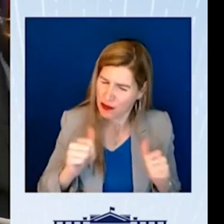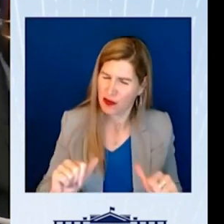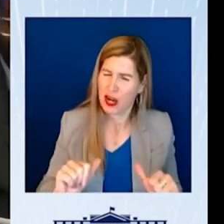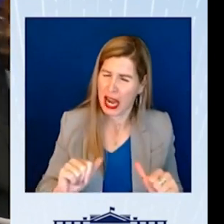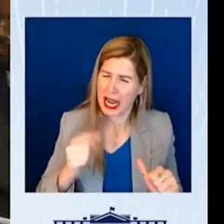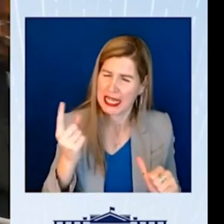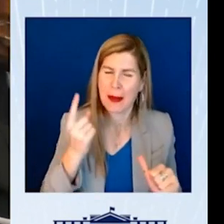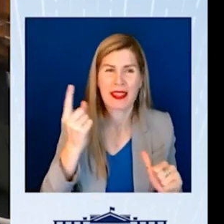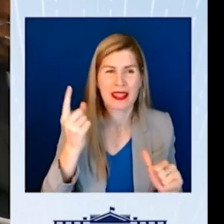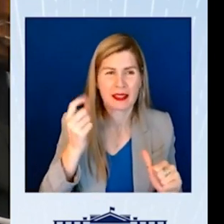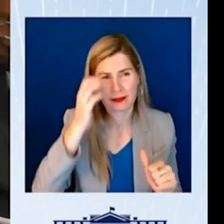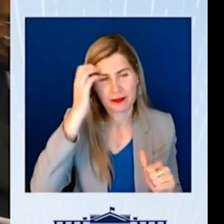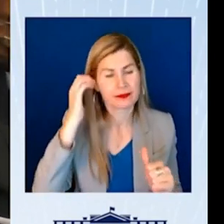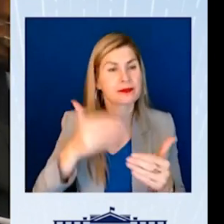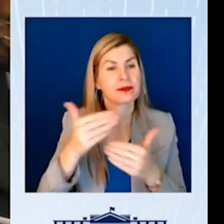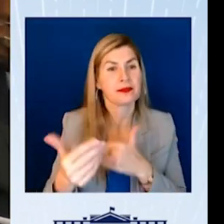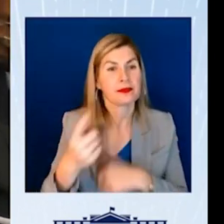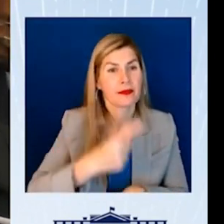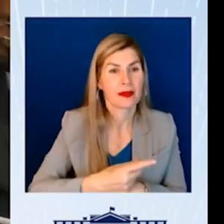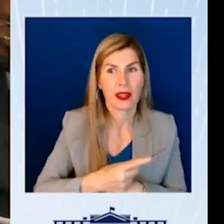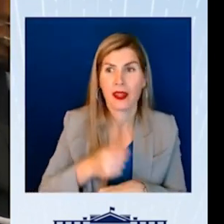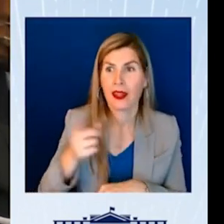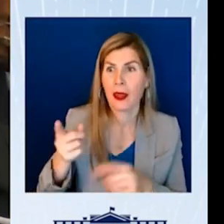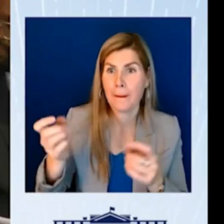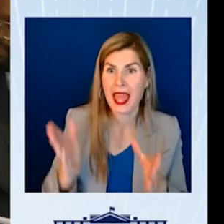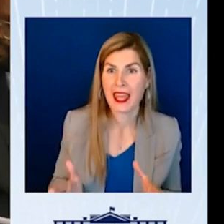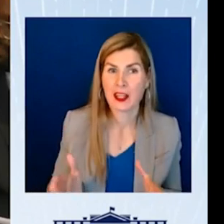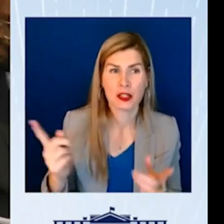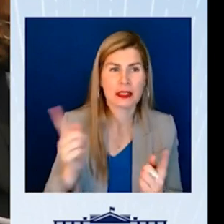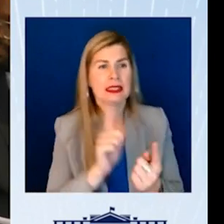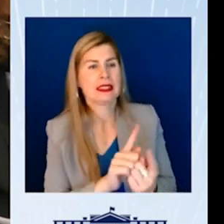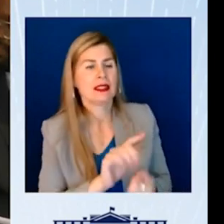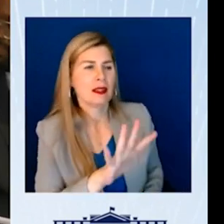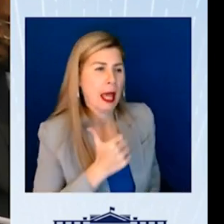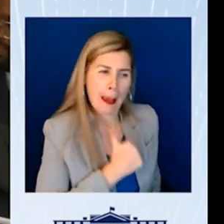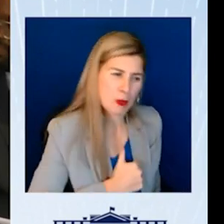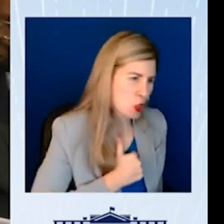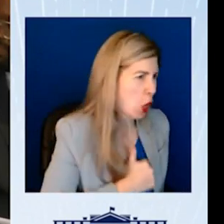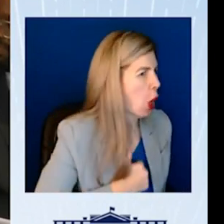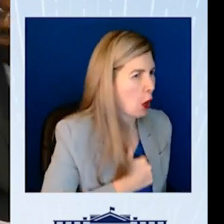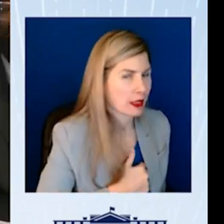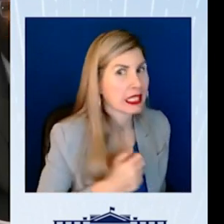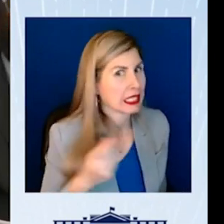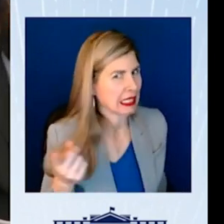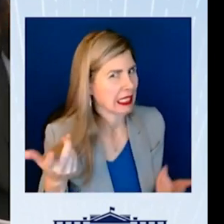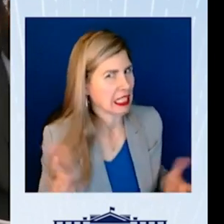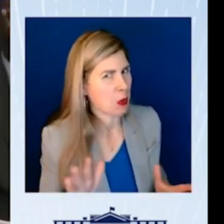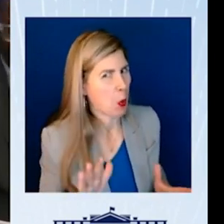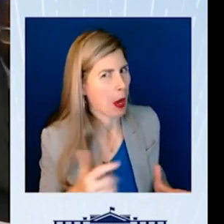The next day, the manager apologized. He was scared of getting sued.